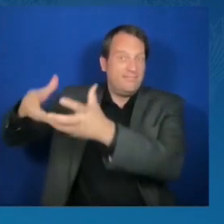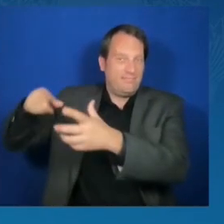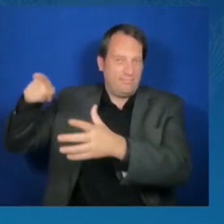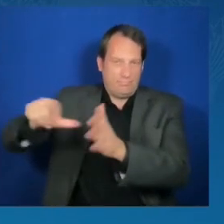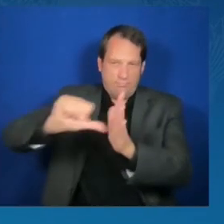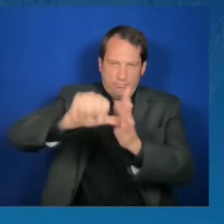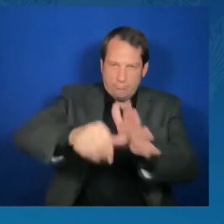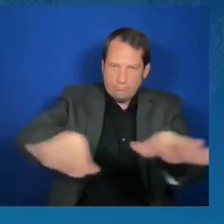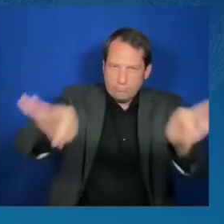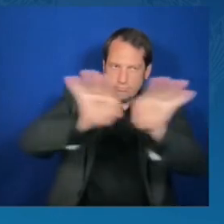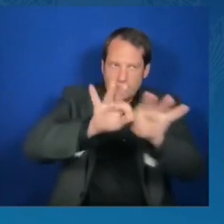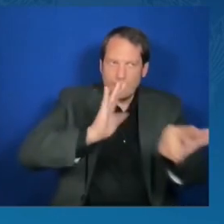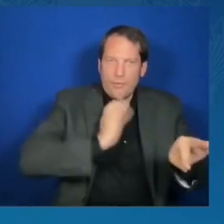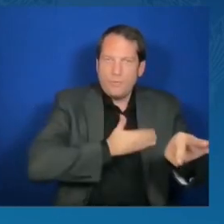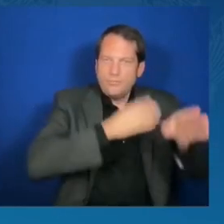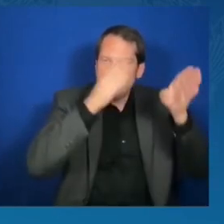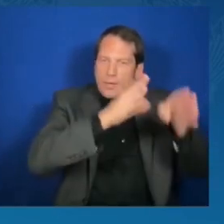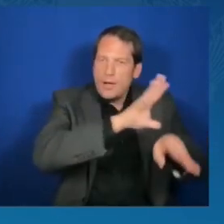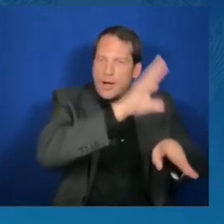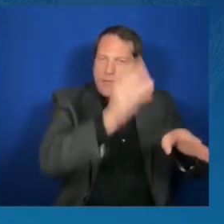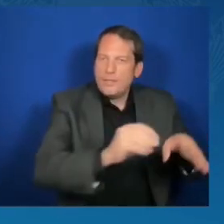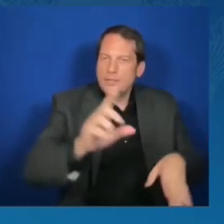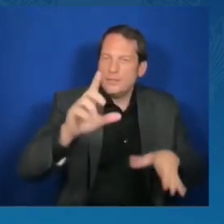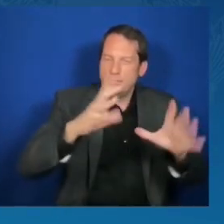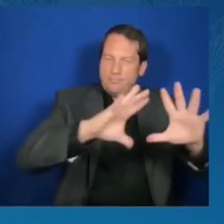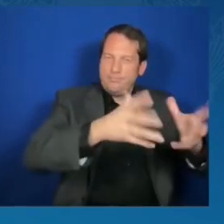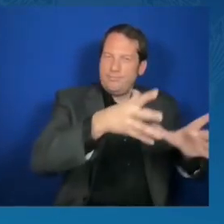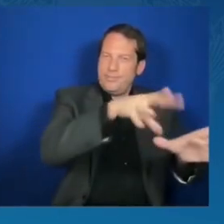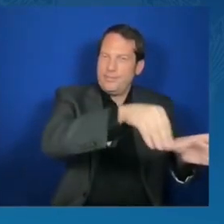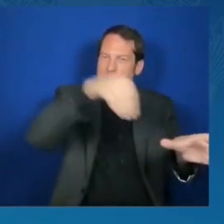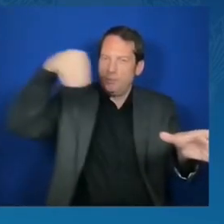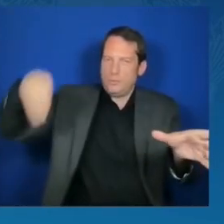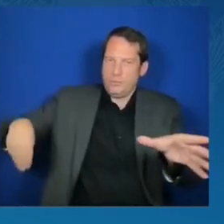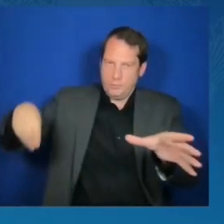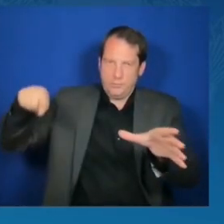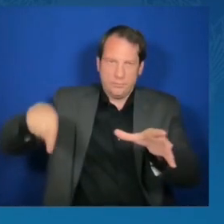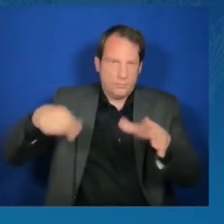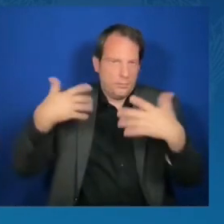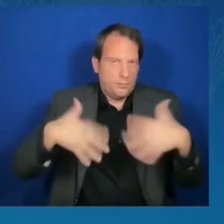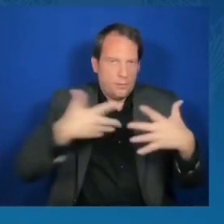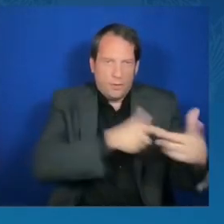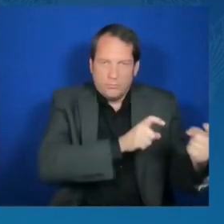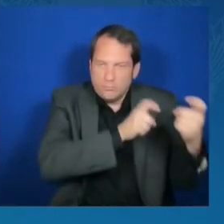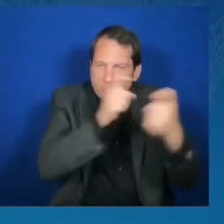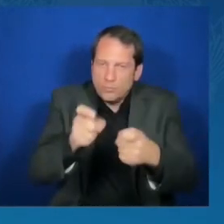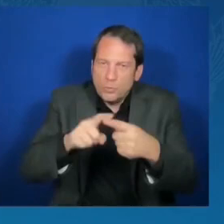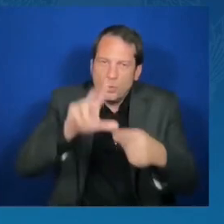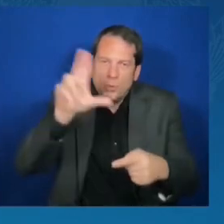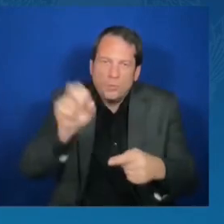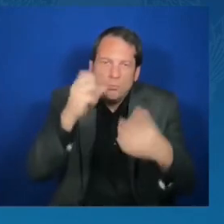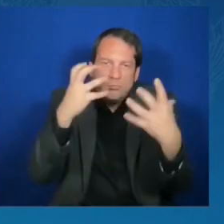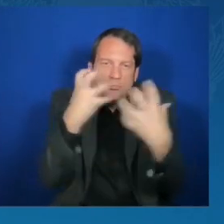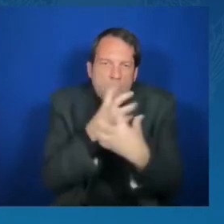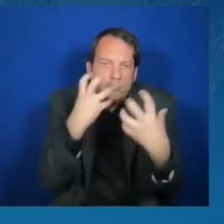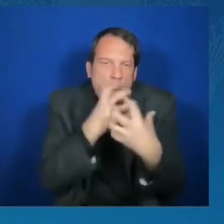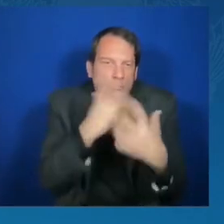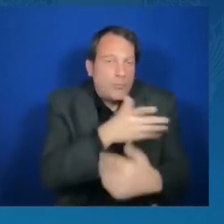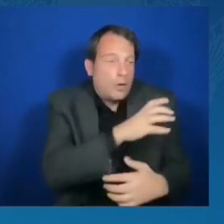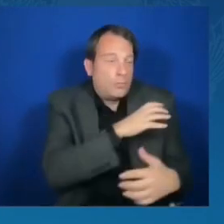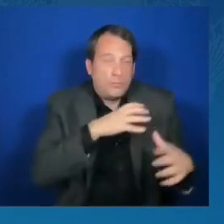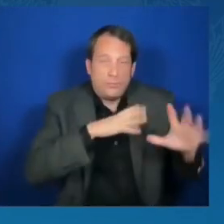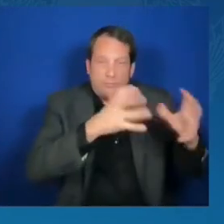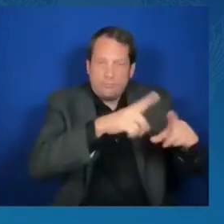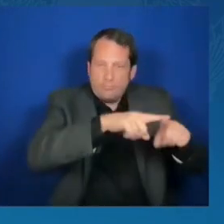and collective wisdom will play a pivotal role in fostering stronger bonds and enhancing our engagement and harnessing the